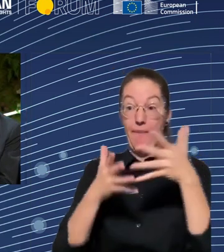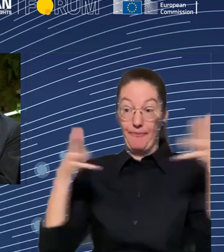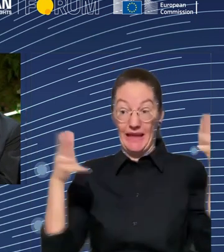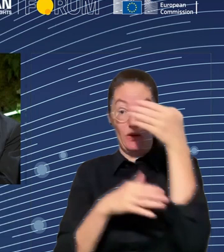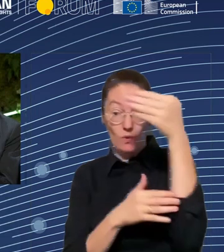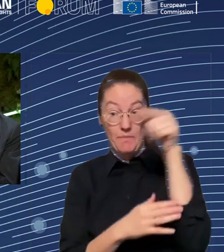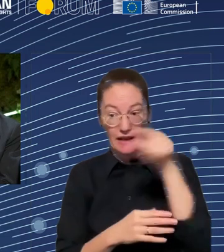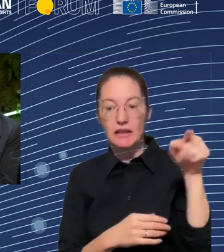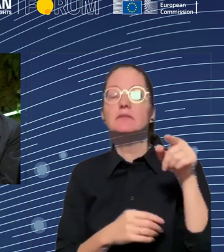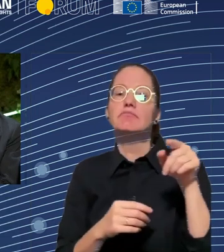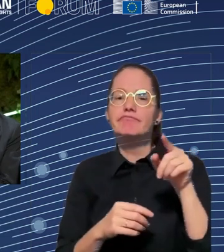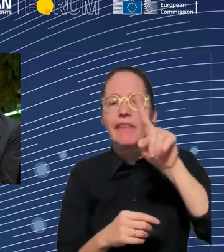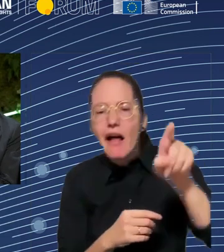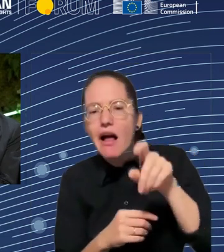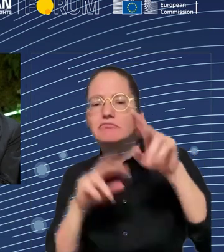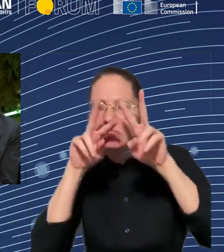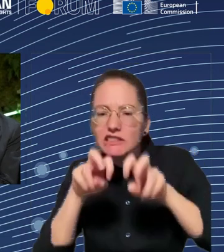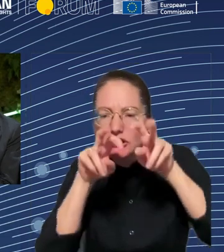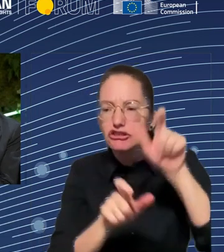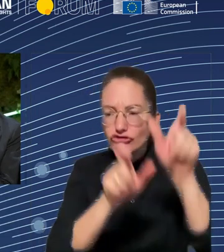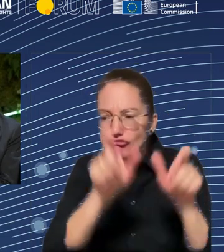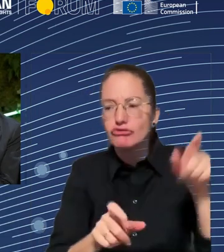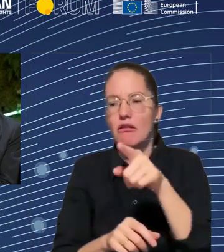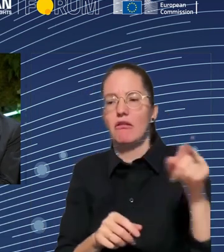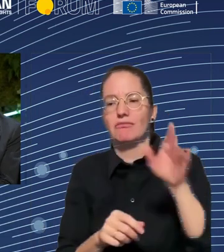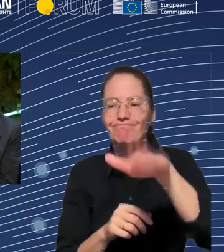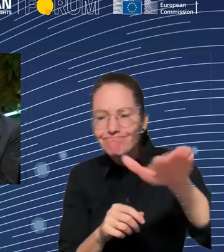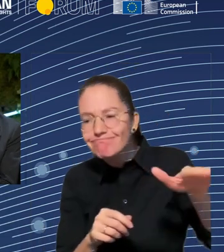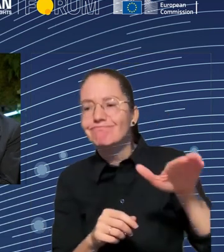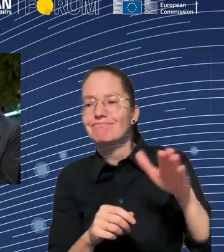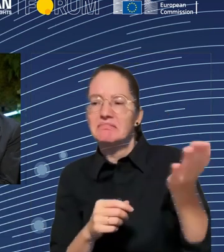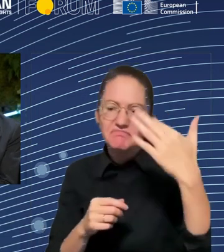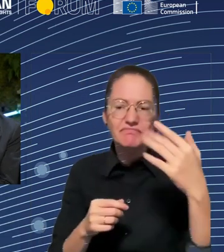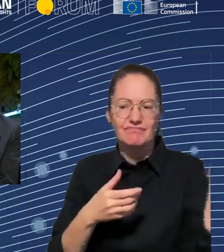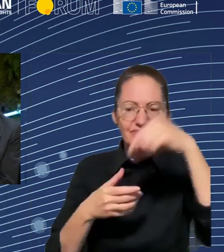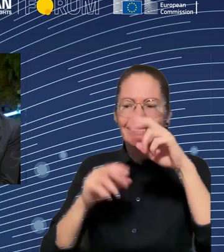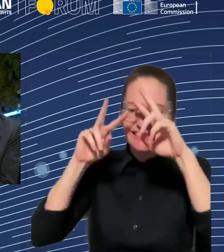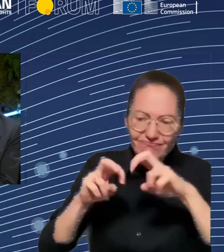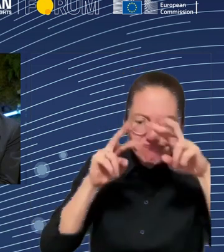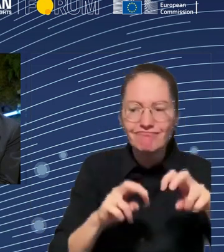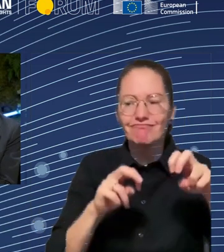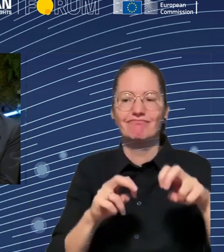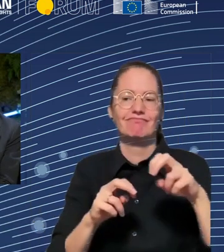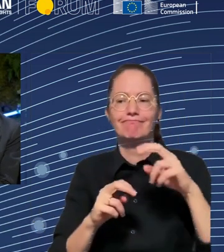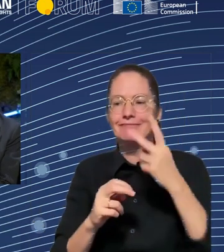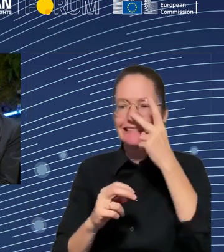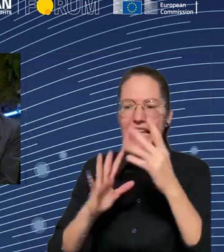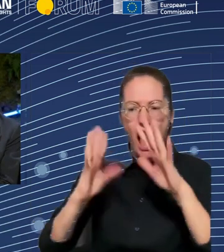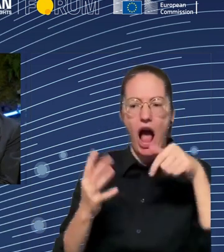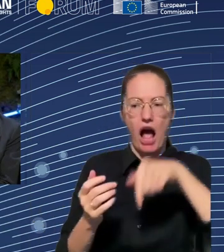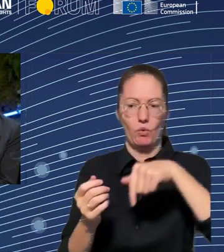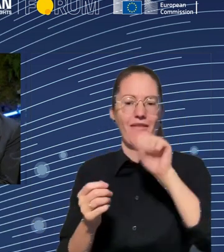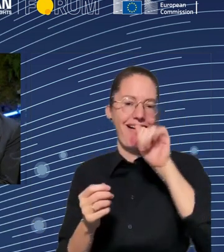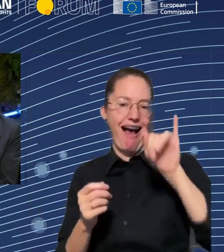studies are getting you somewhat surprising results. So, for example, there's a study by